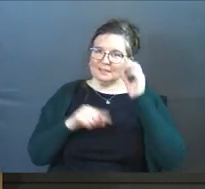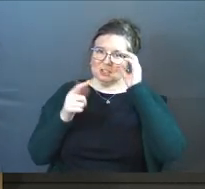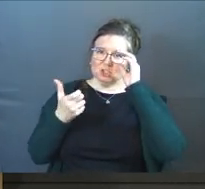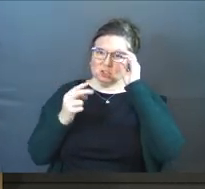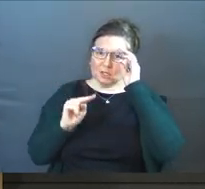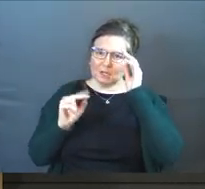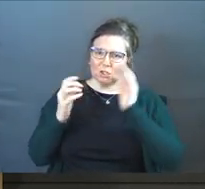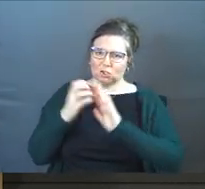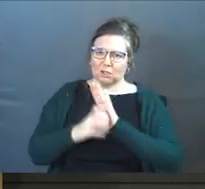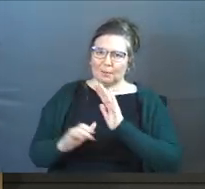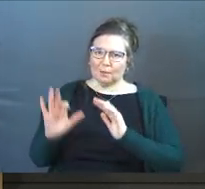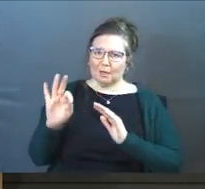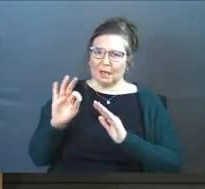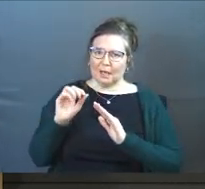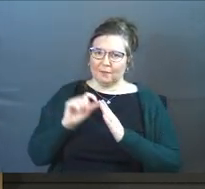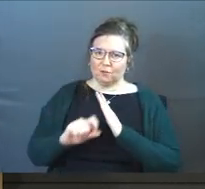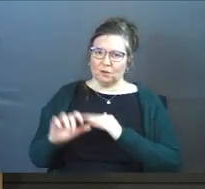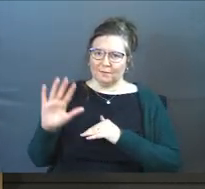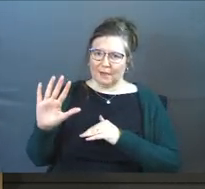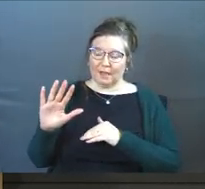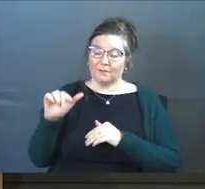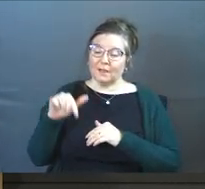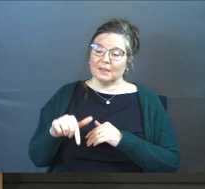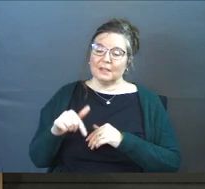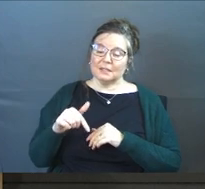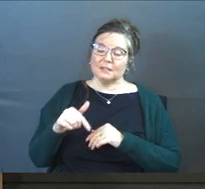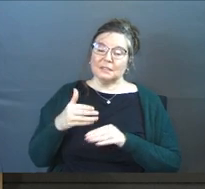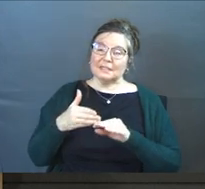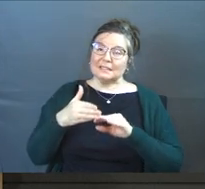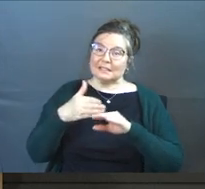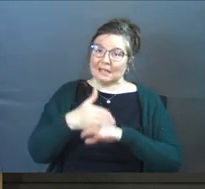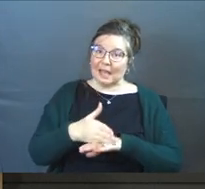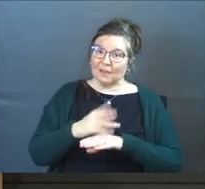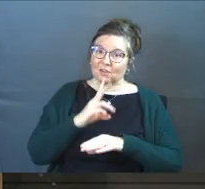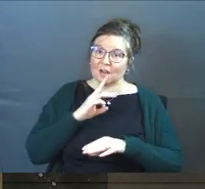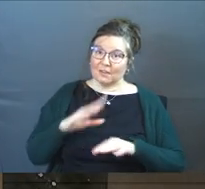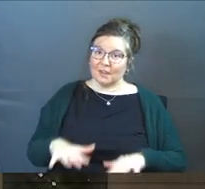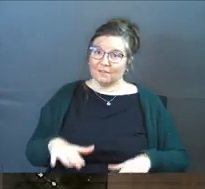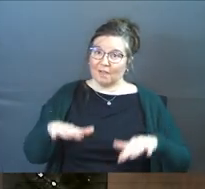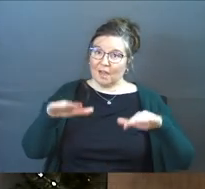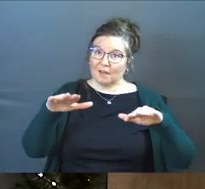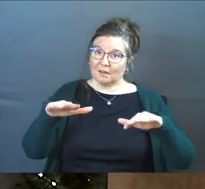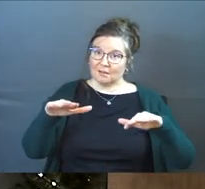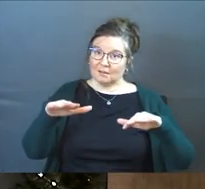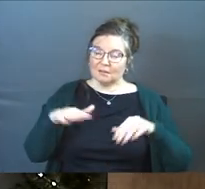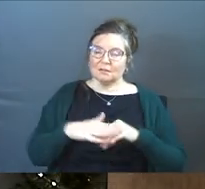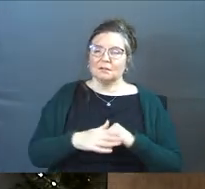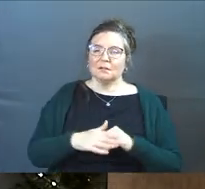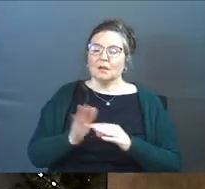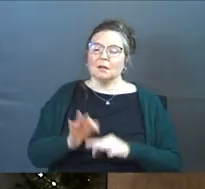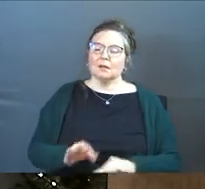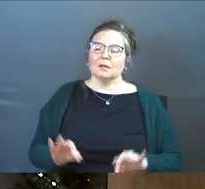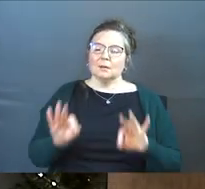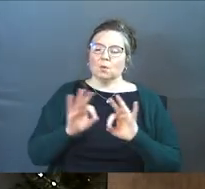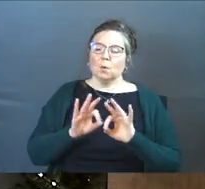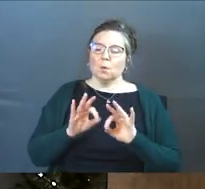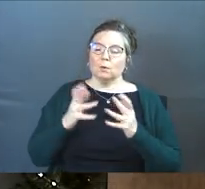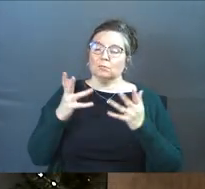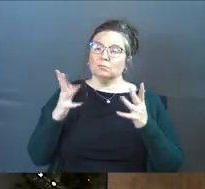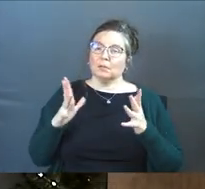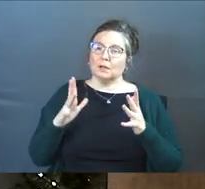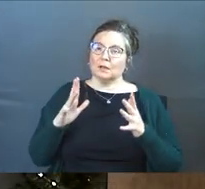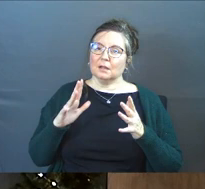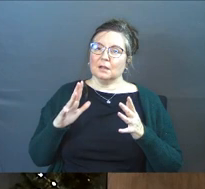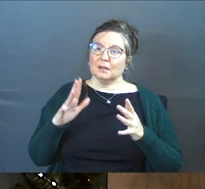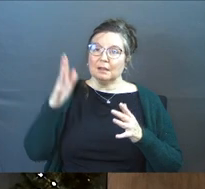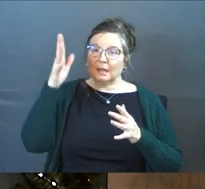is in Genesis chapter 9, verse 5. And this comes after the flood. And very importantly, this comes after